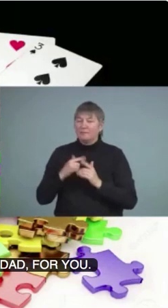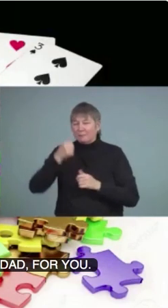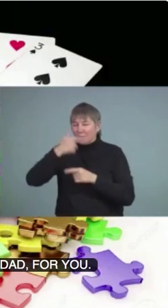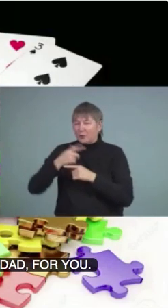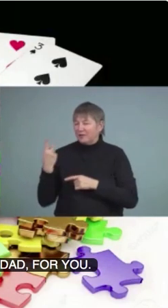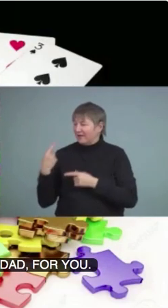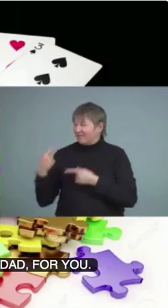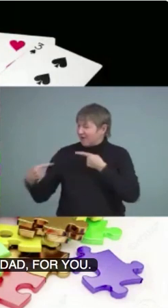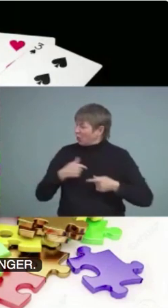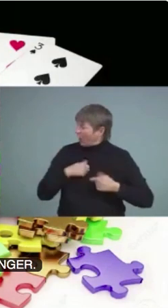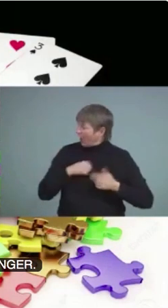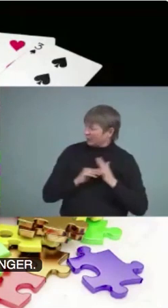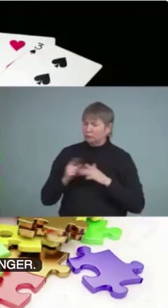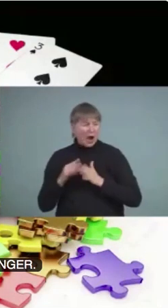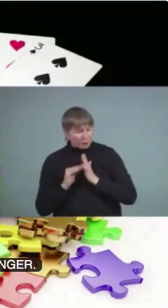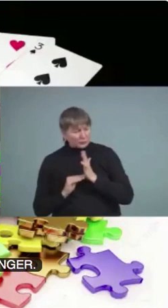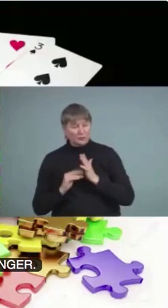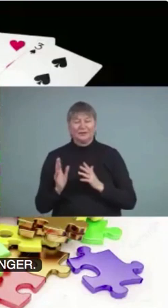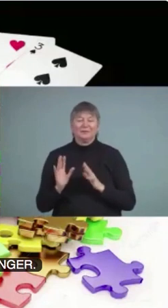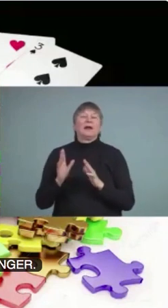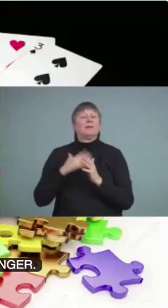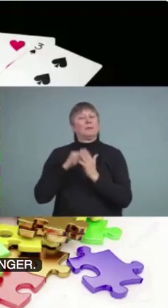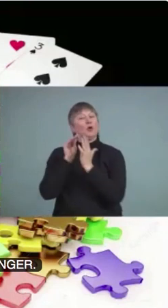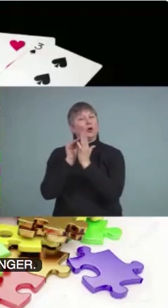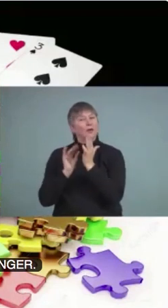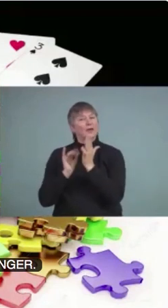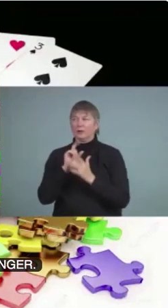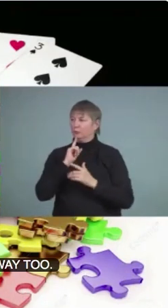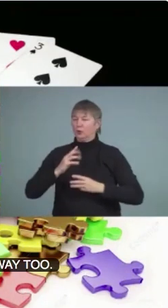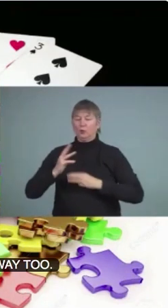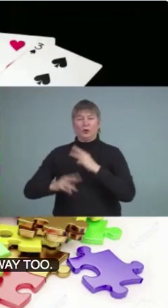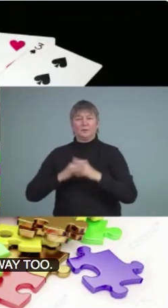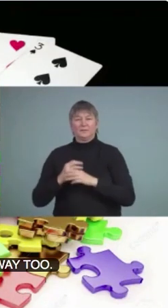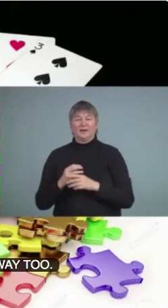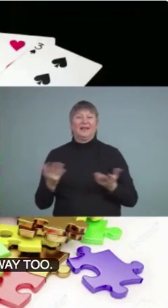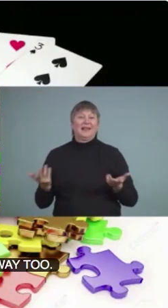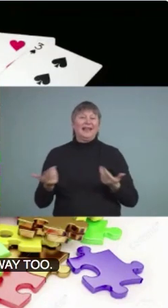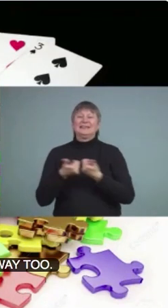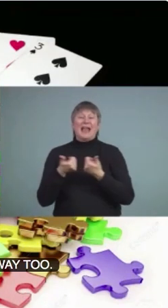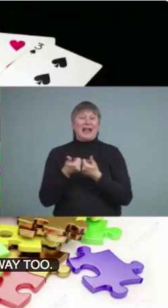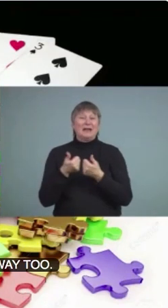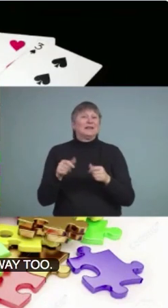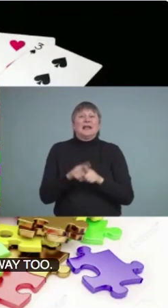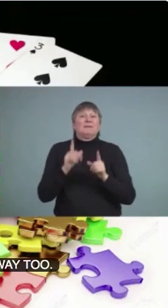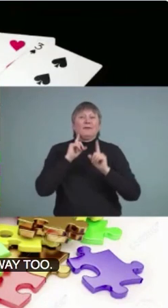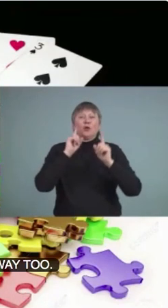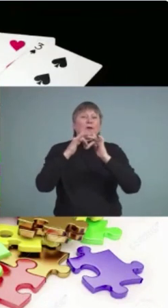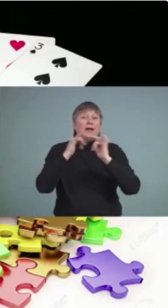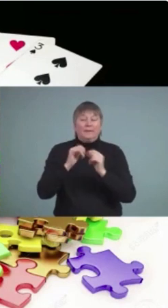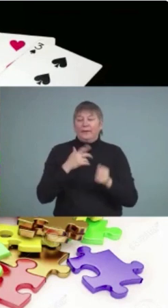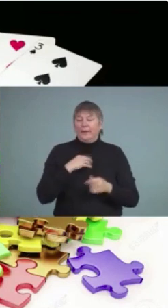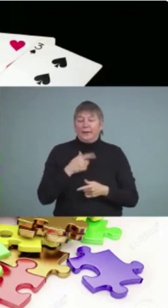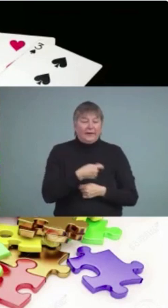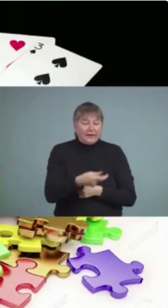And then playing games is a really great way too. I know that we're a cribbage family. We do that when we go camping all the time. There's puzzles